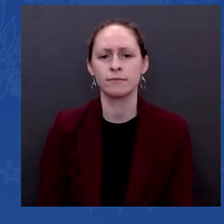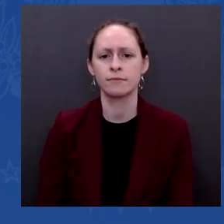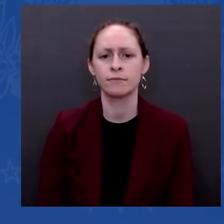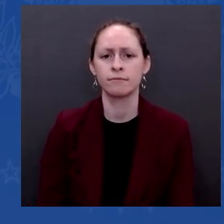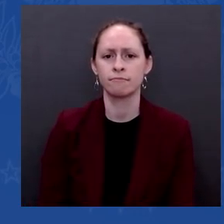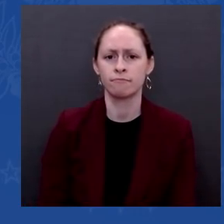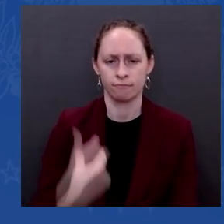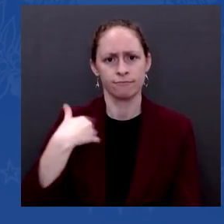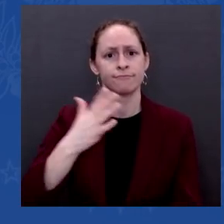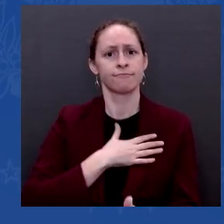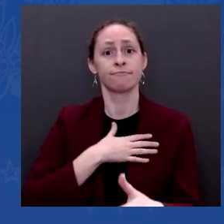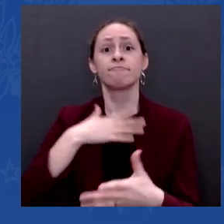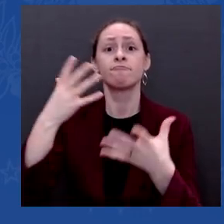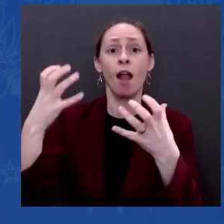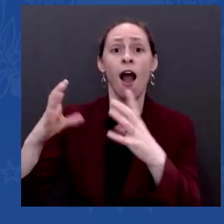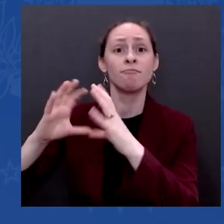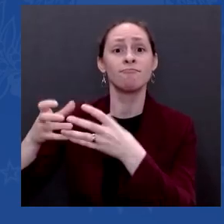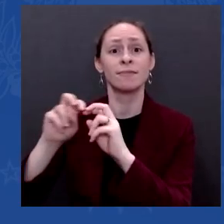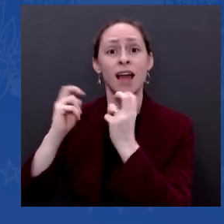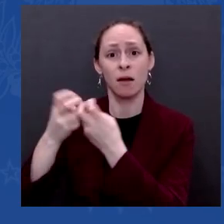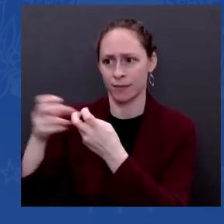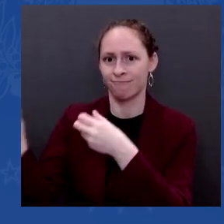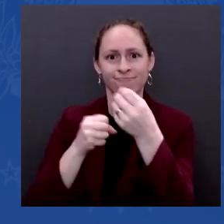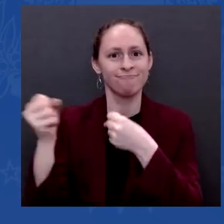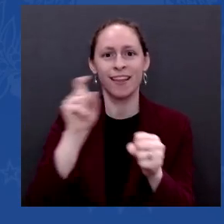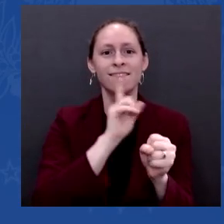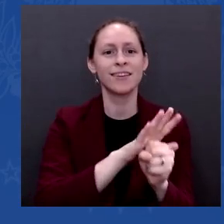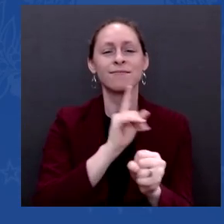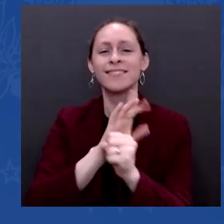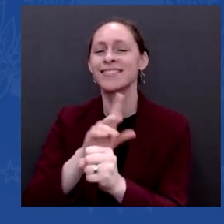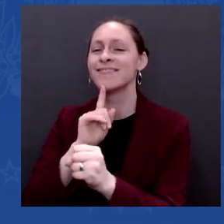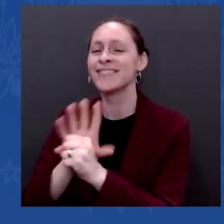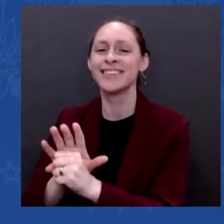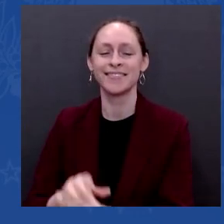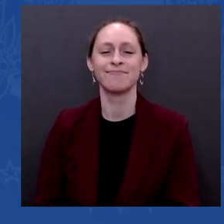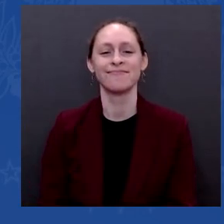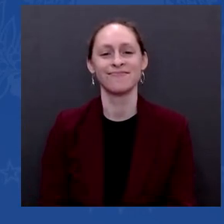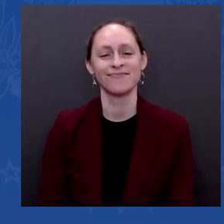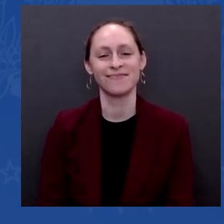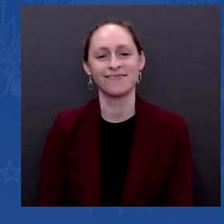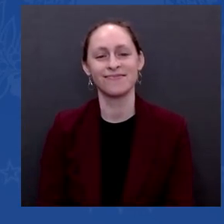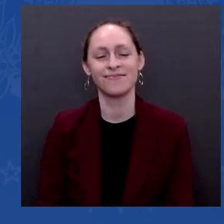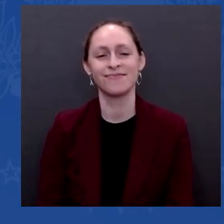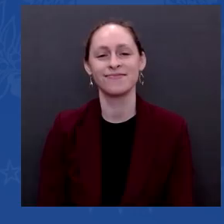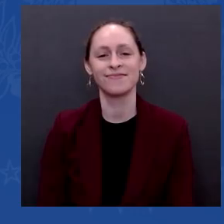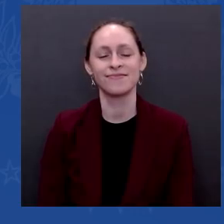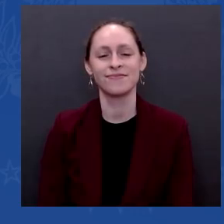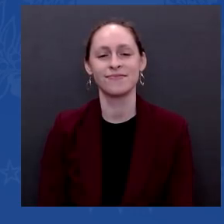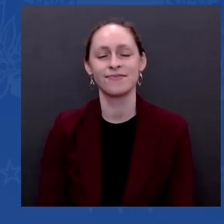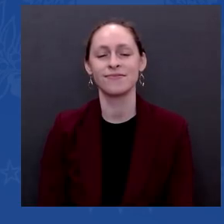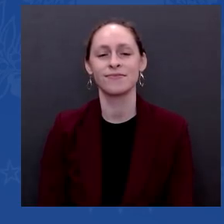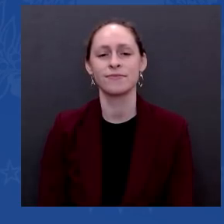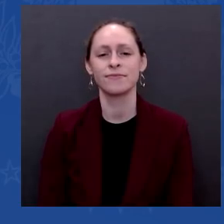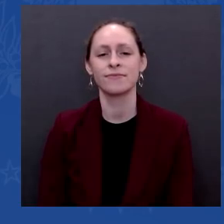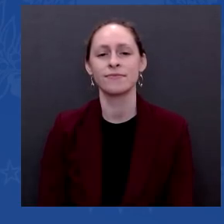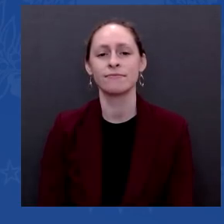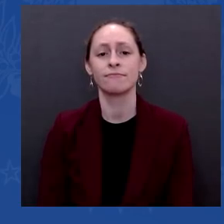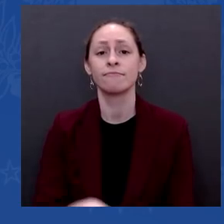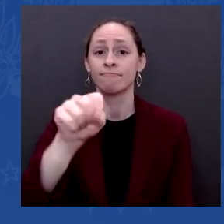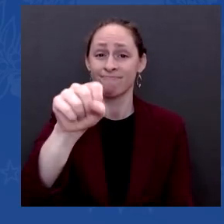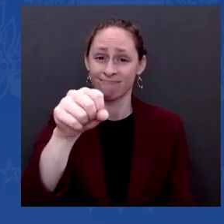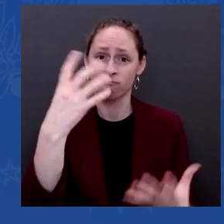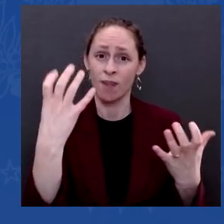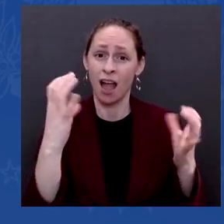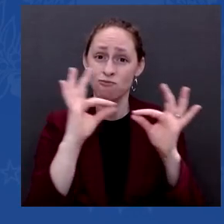thing to tackle high prices is a more productive economy with greater capacity to deliver goods and services to the